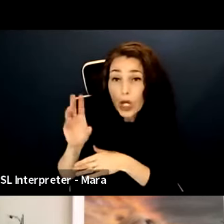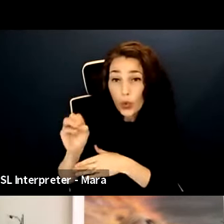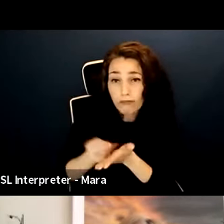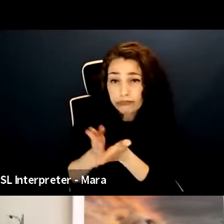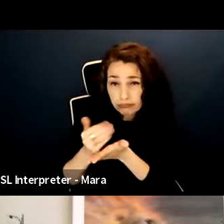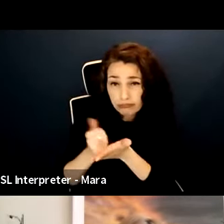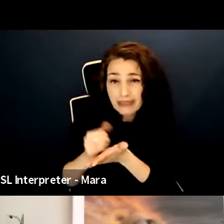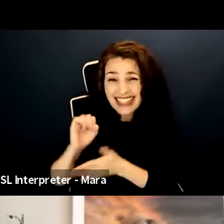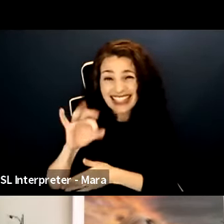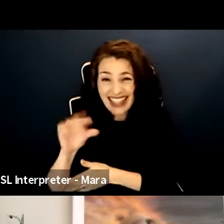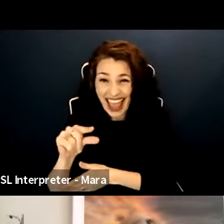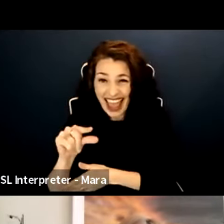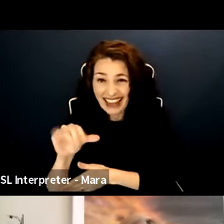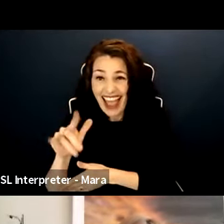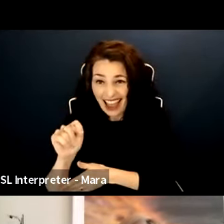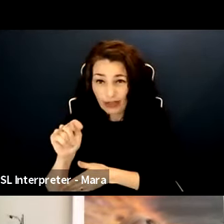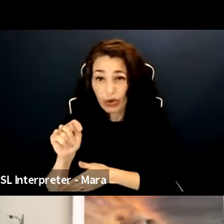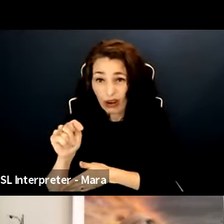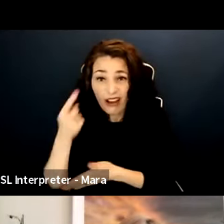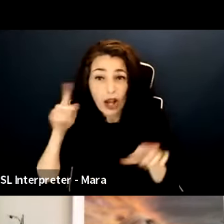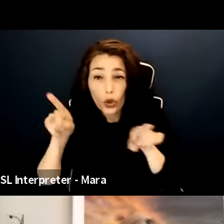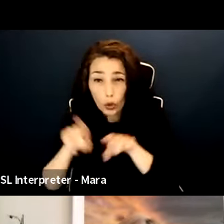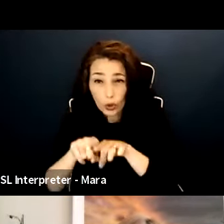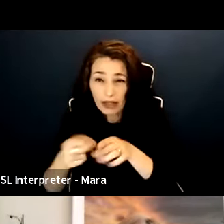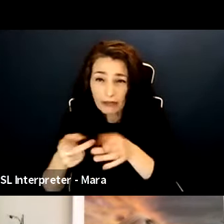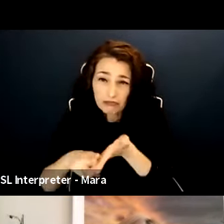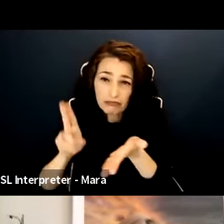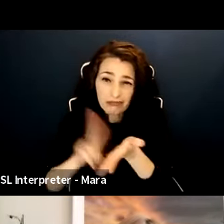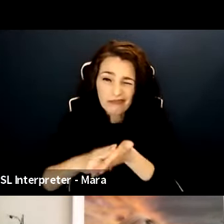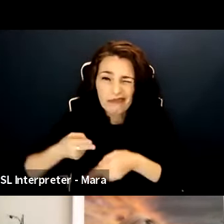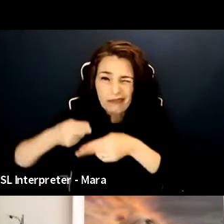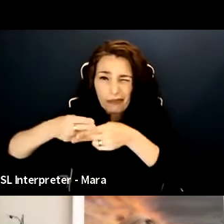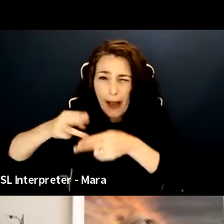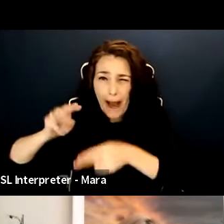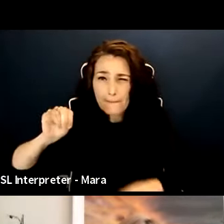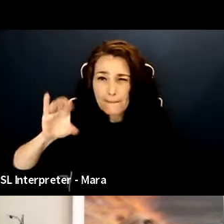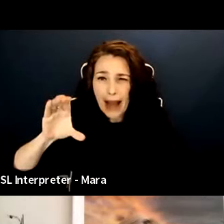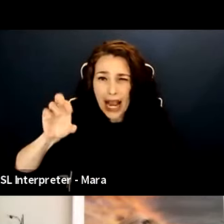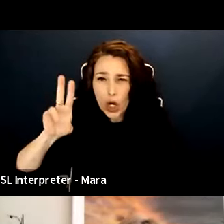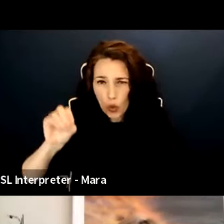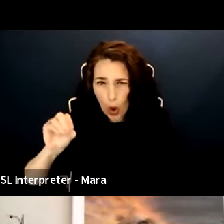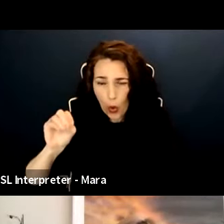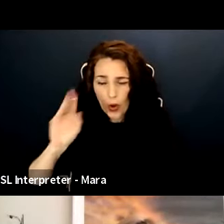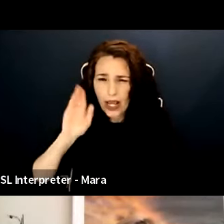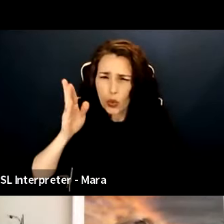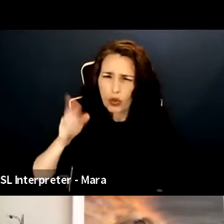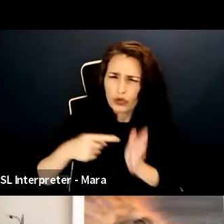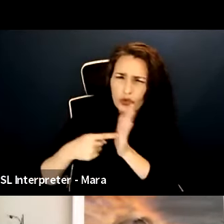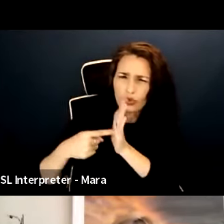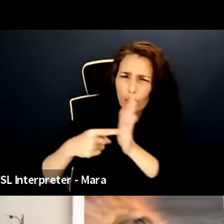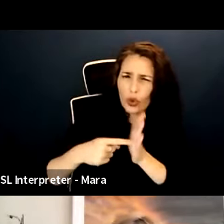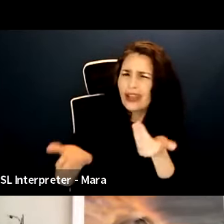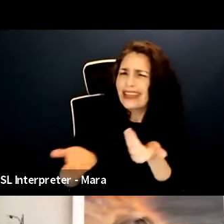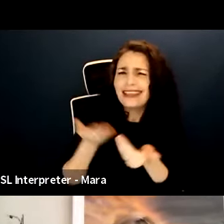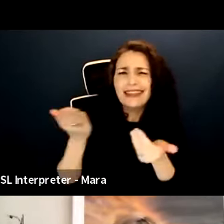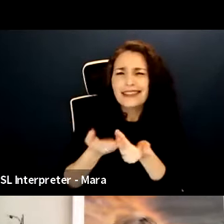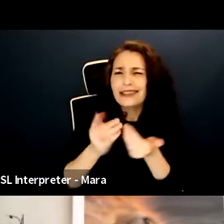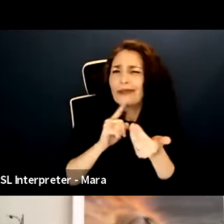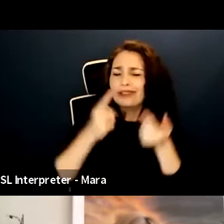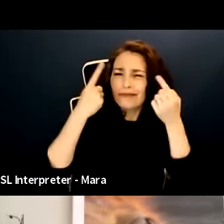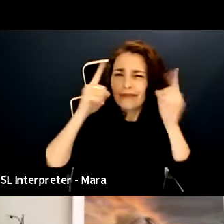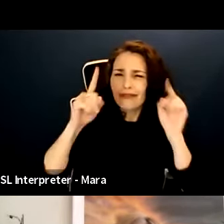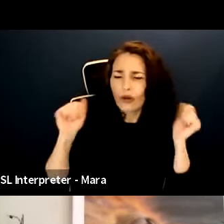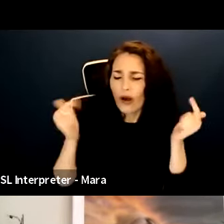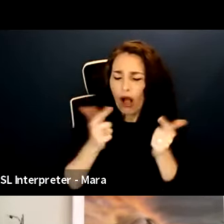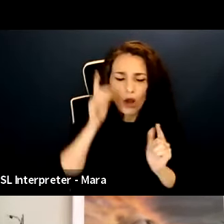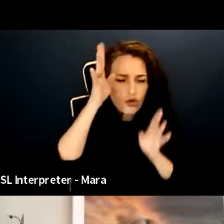agreement, or we'll call it micro. This overview is going to show you how easy and efficient it is for creators of entertainment